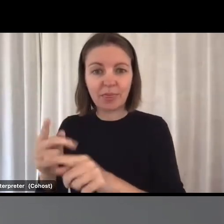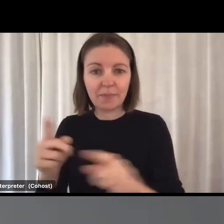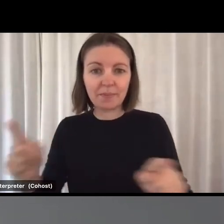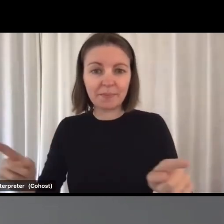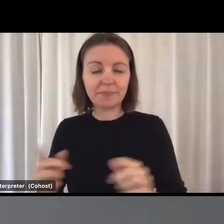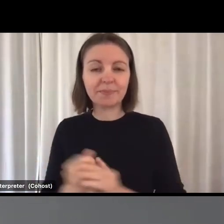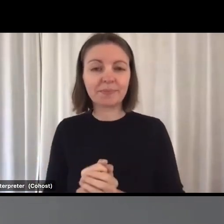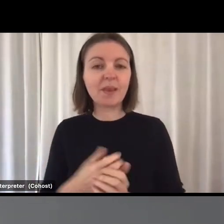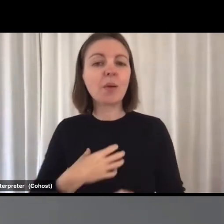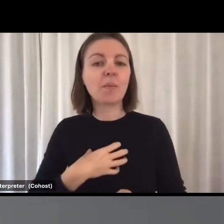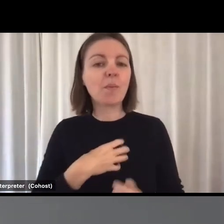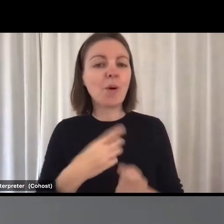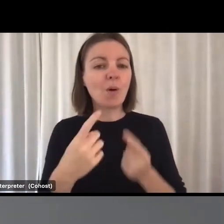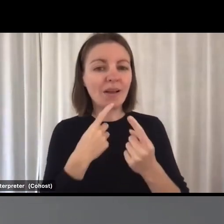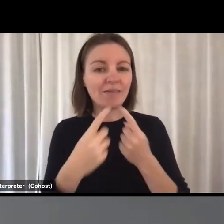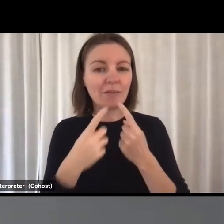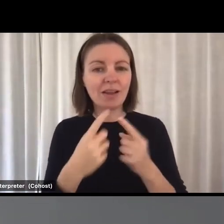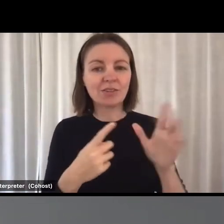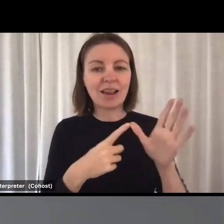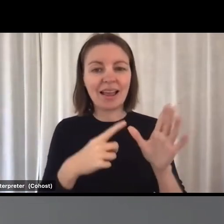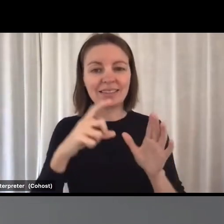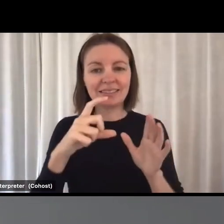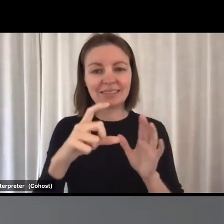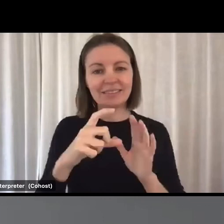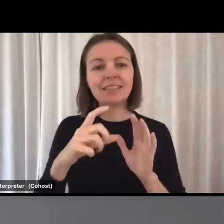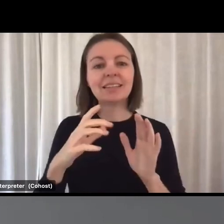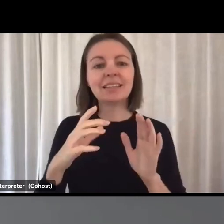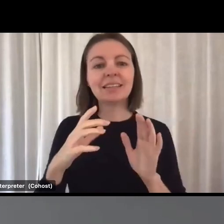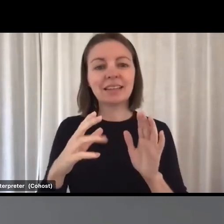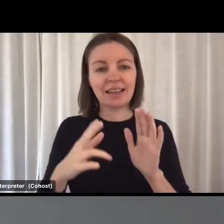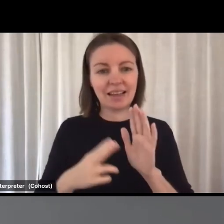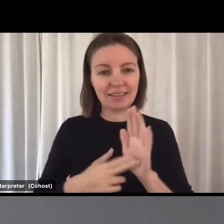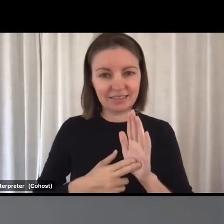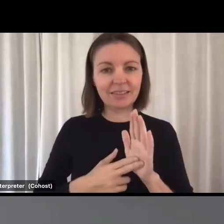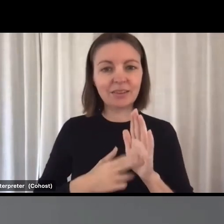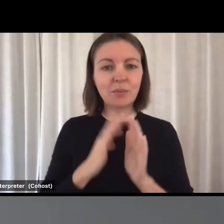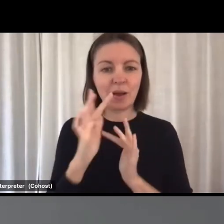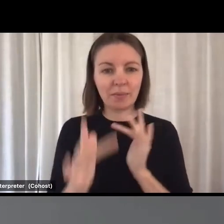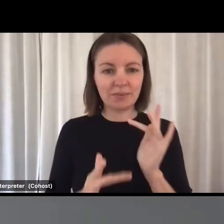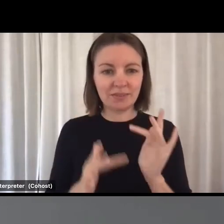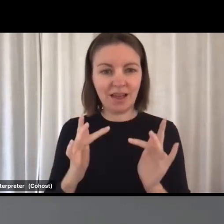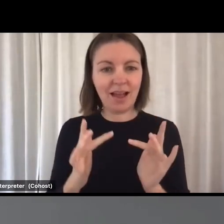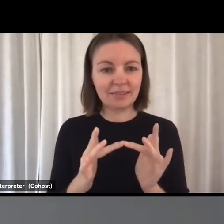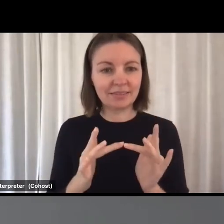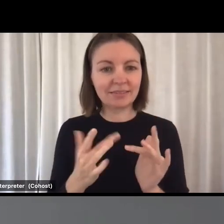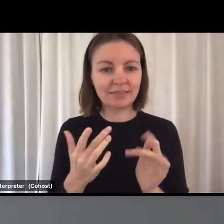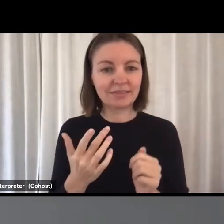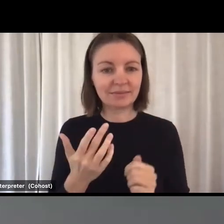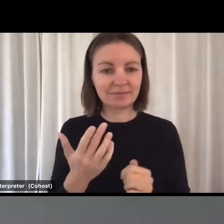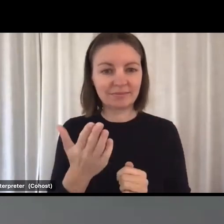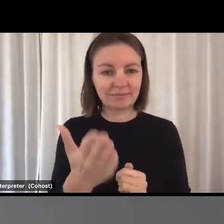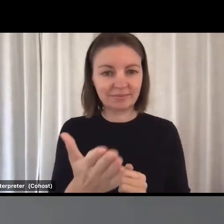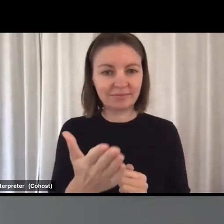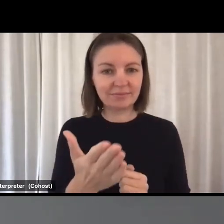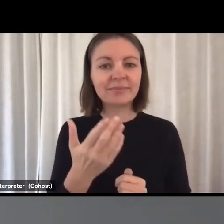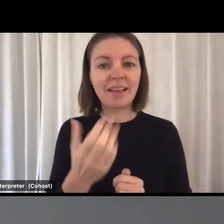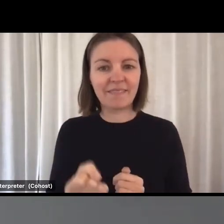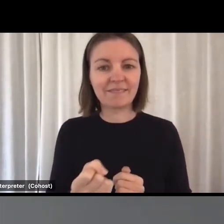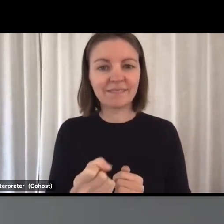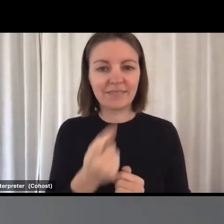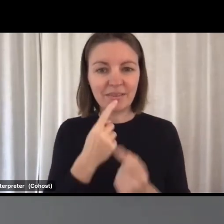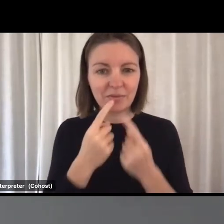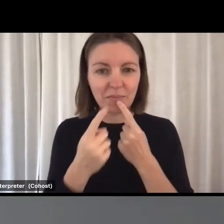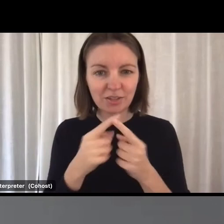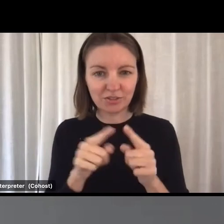website at www.acn.edu